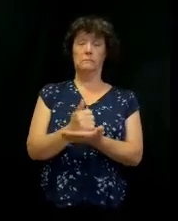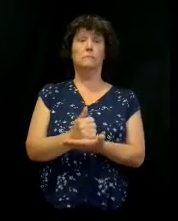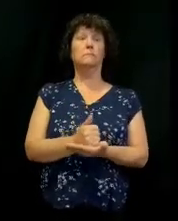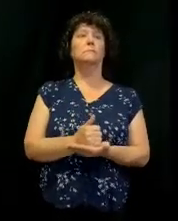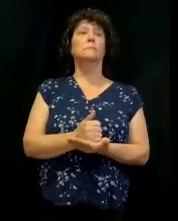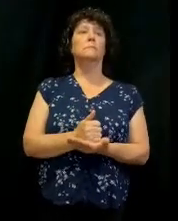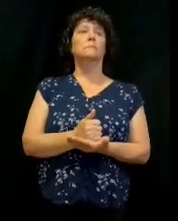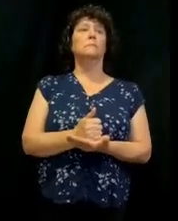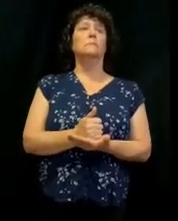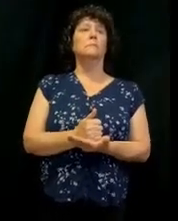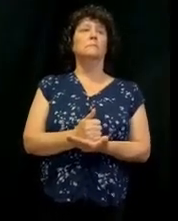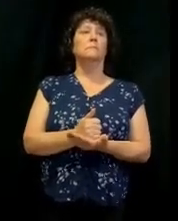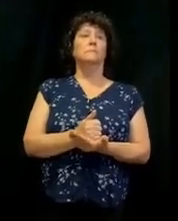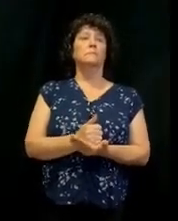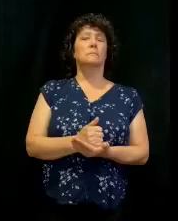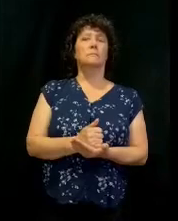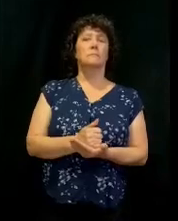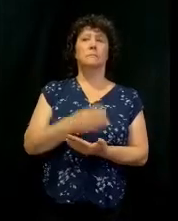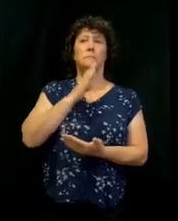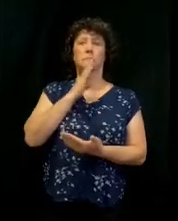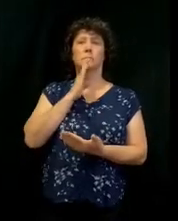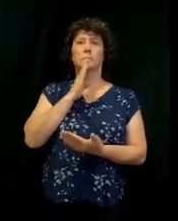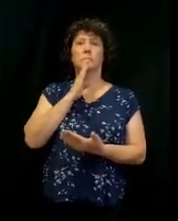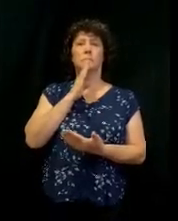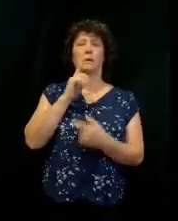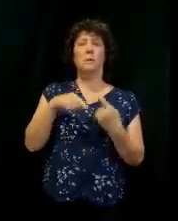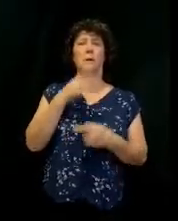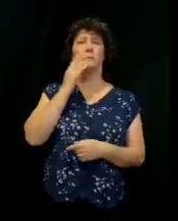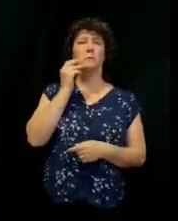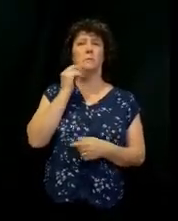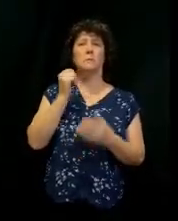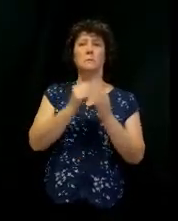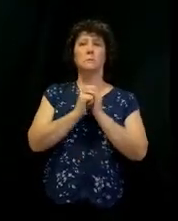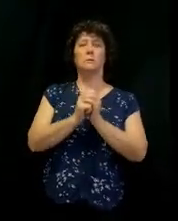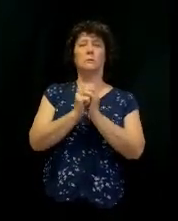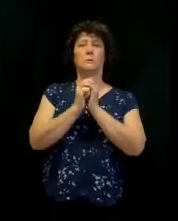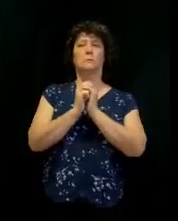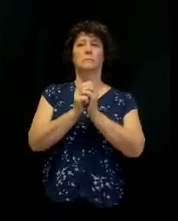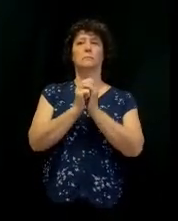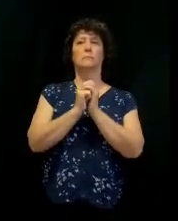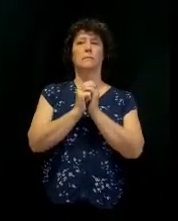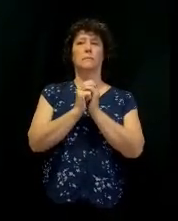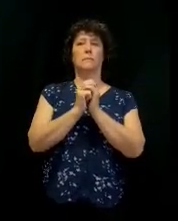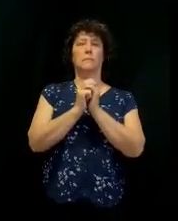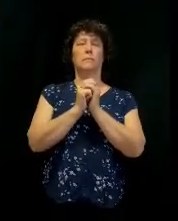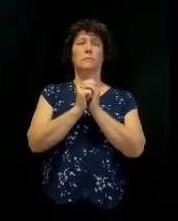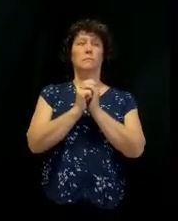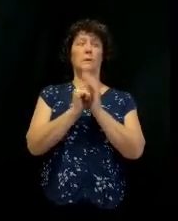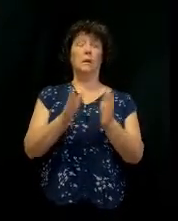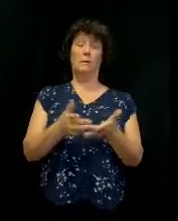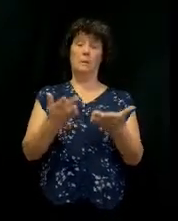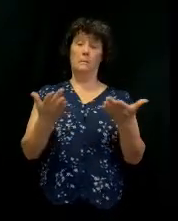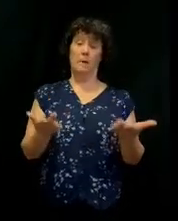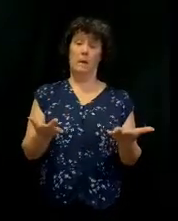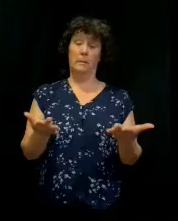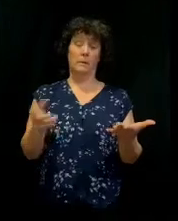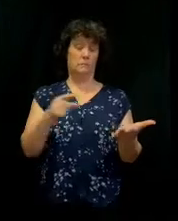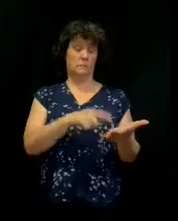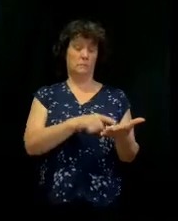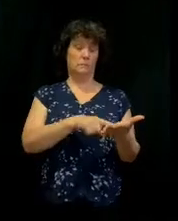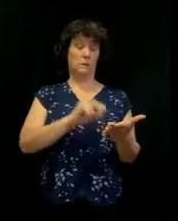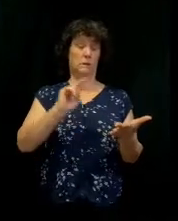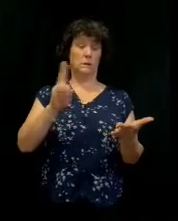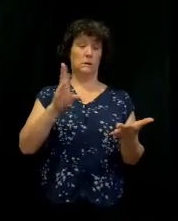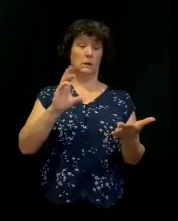So I want to talk just a little bit about the experience of worship, experiencing worship. Go with me today to 2